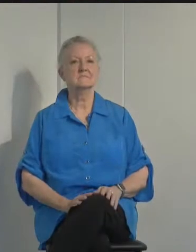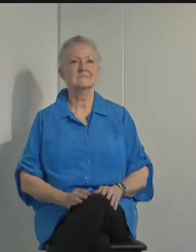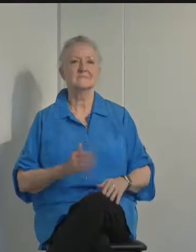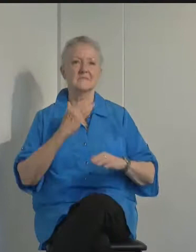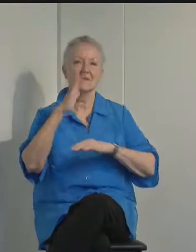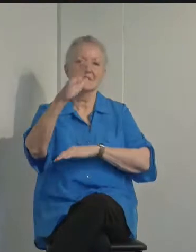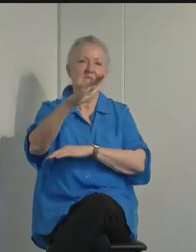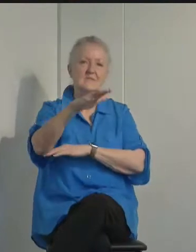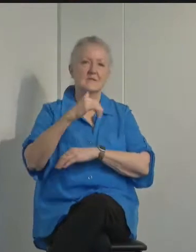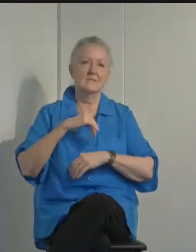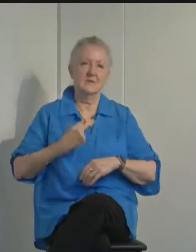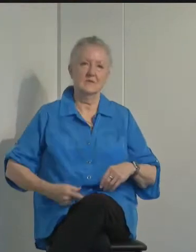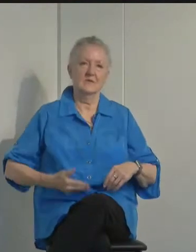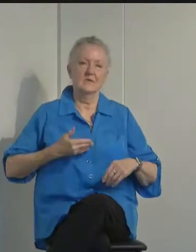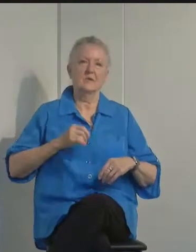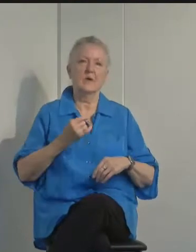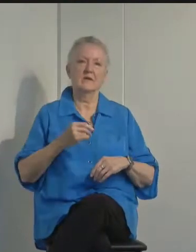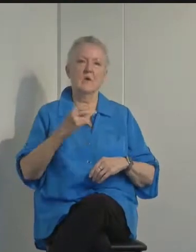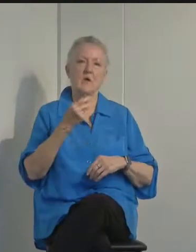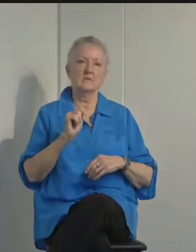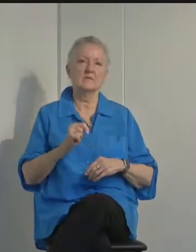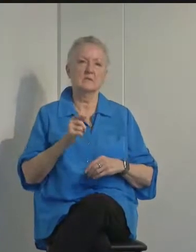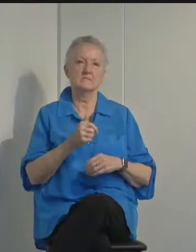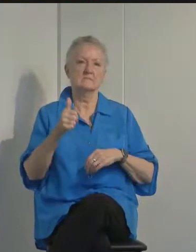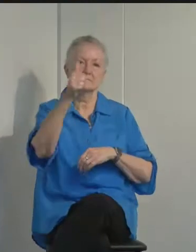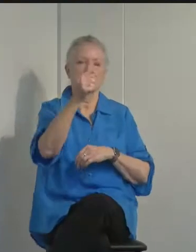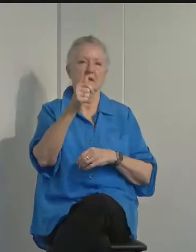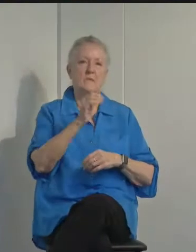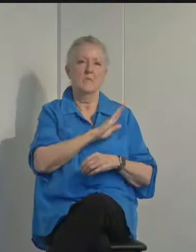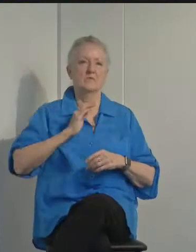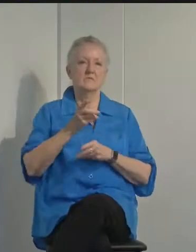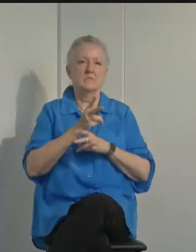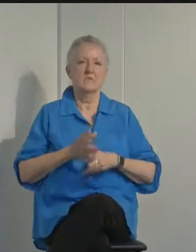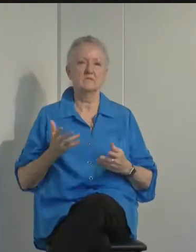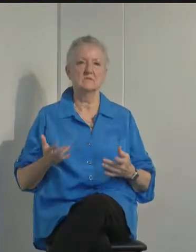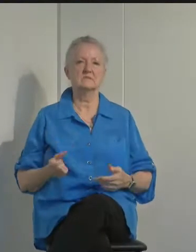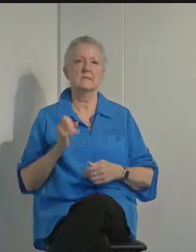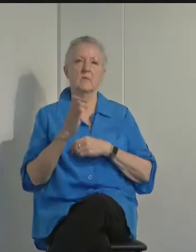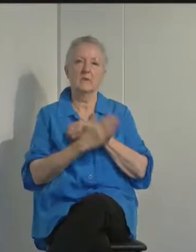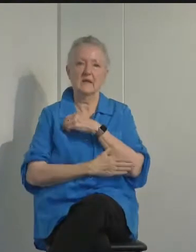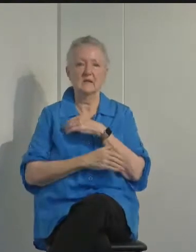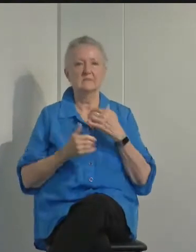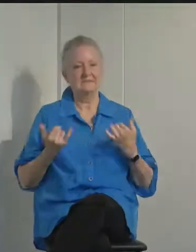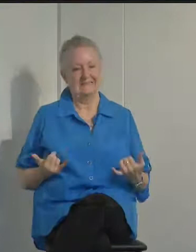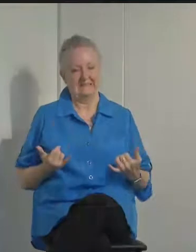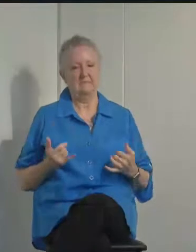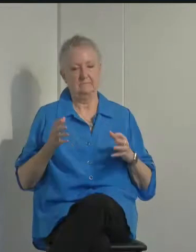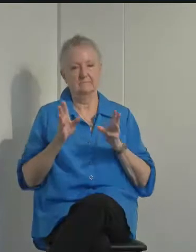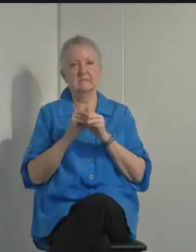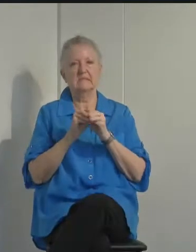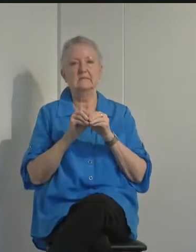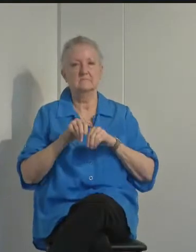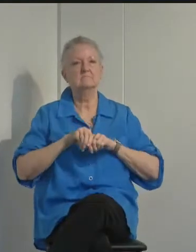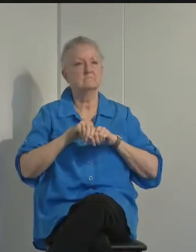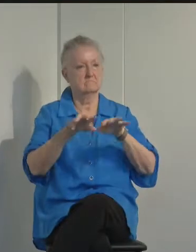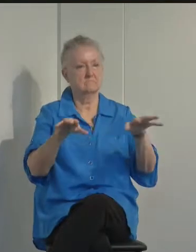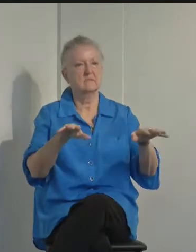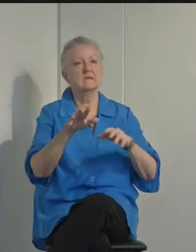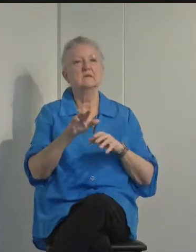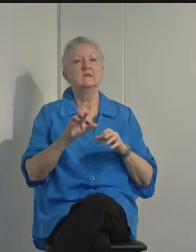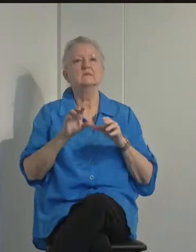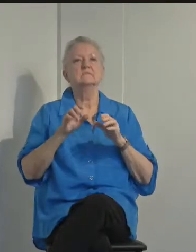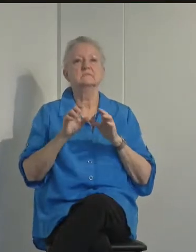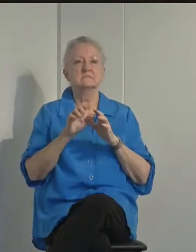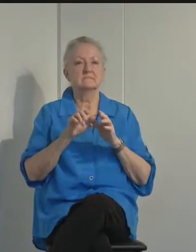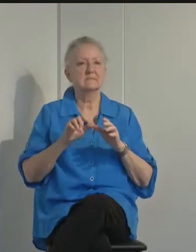Good afternoon. I'm Greg Hart, Chair of the Santa Barbara County Board of Supervisors. This press conference is broadcasting on County TV Channel 20 and the